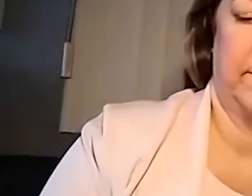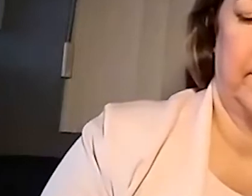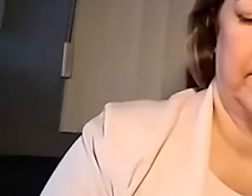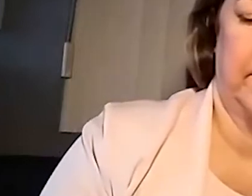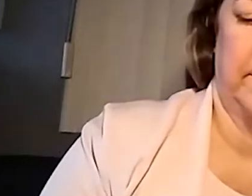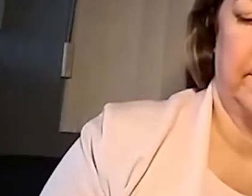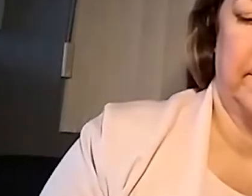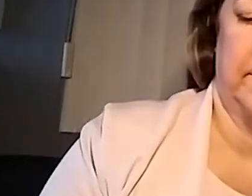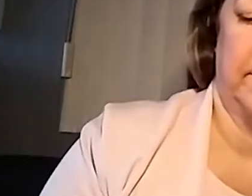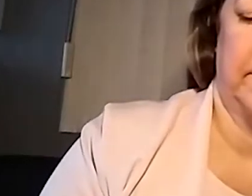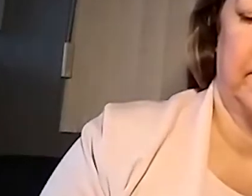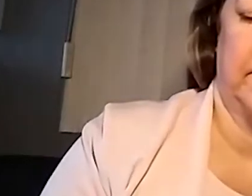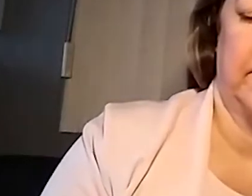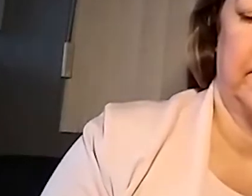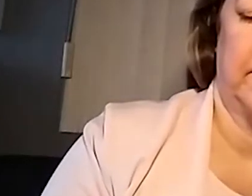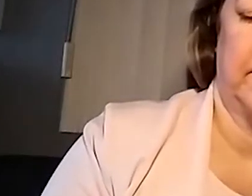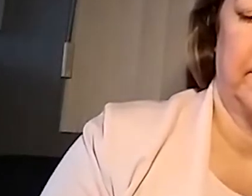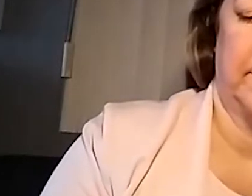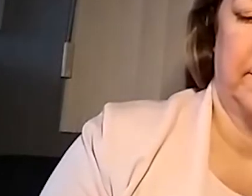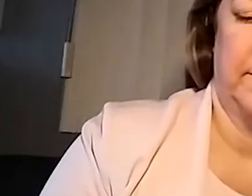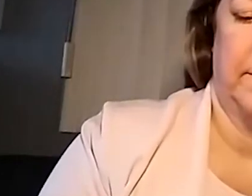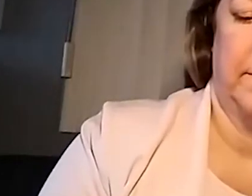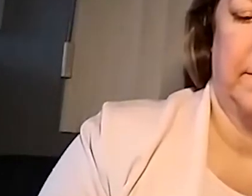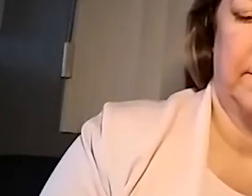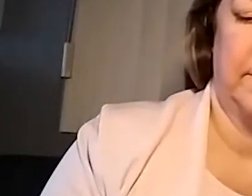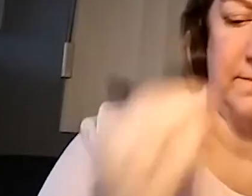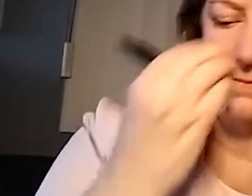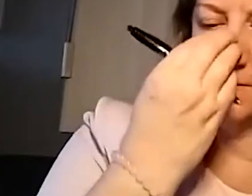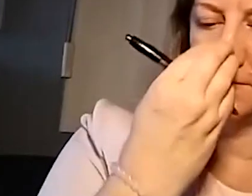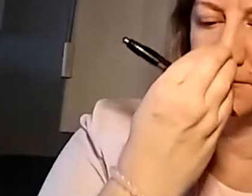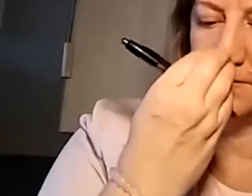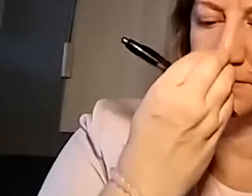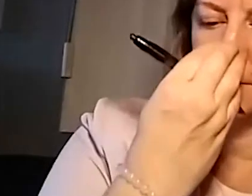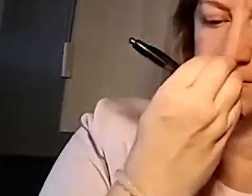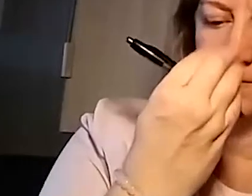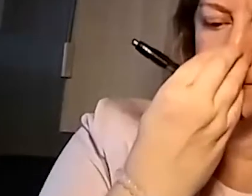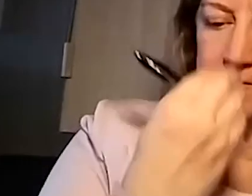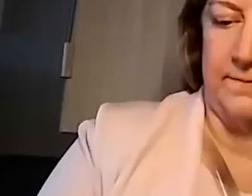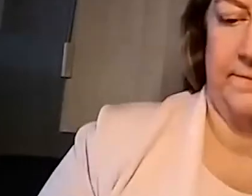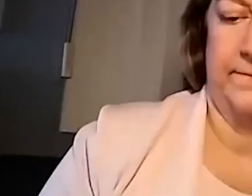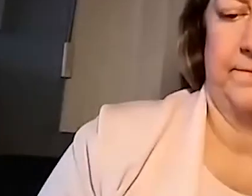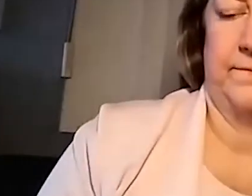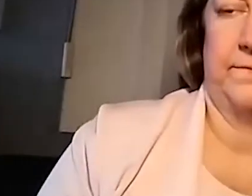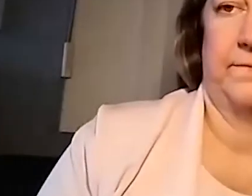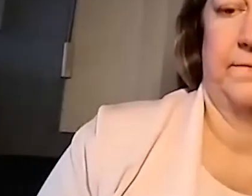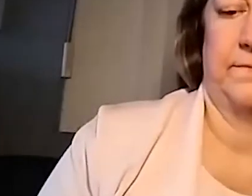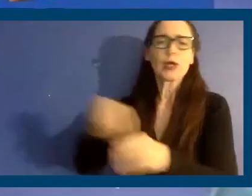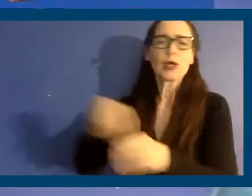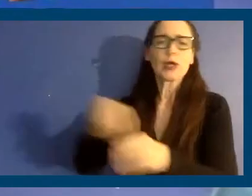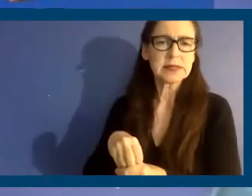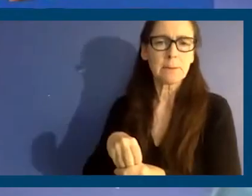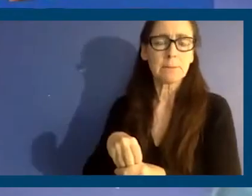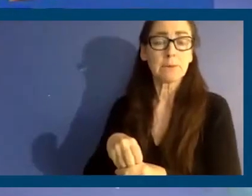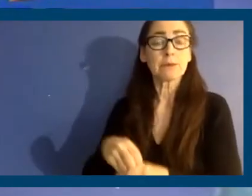And they own hundreds and thousands of single family rentals, and they're exempt. So what Prop